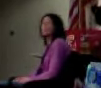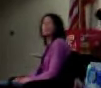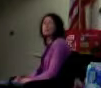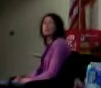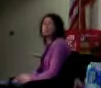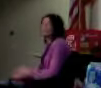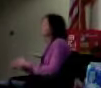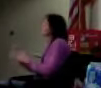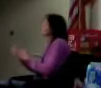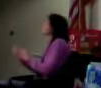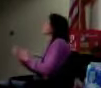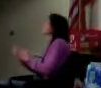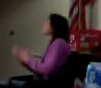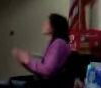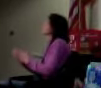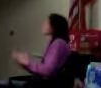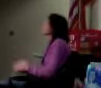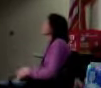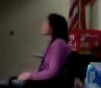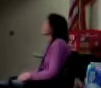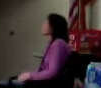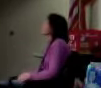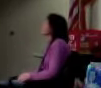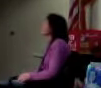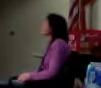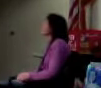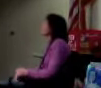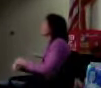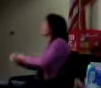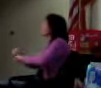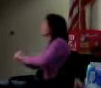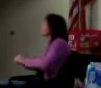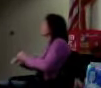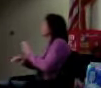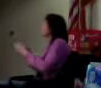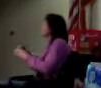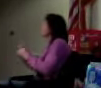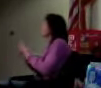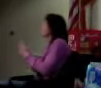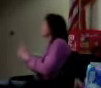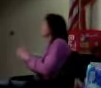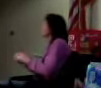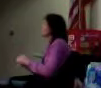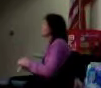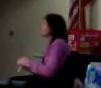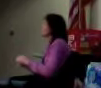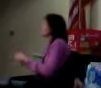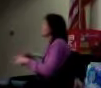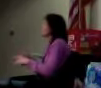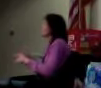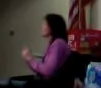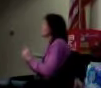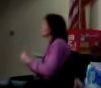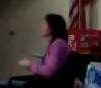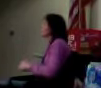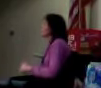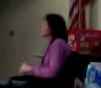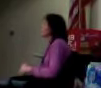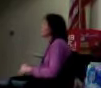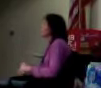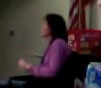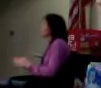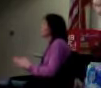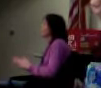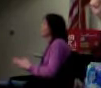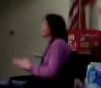The way kind of basic bench science, chemistry, biology, physics is thought to go, and in some ways